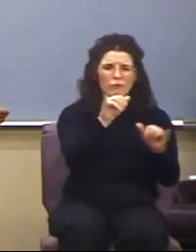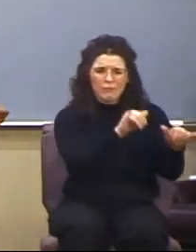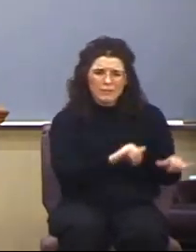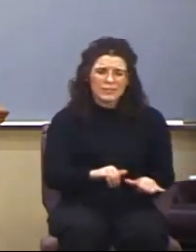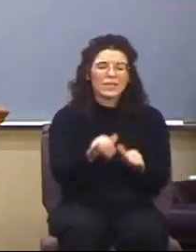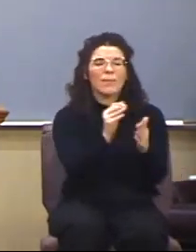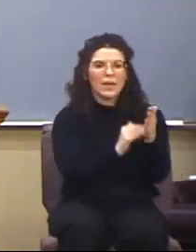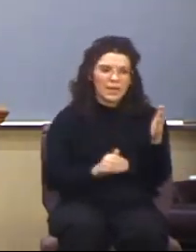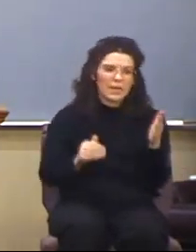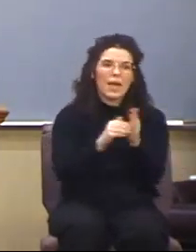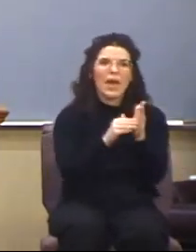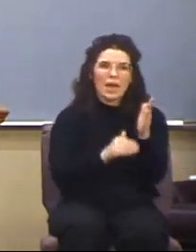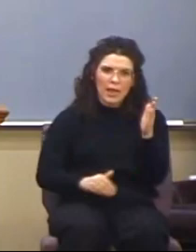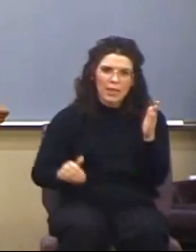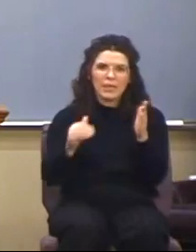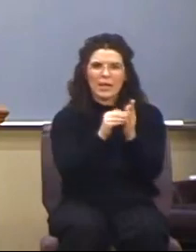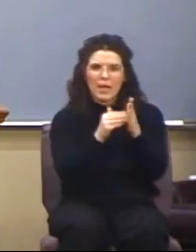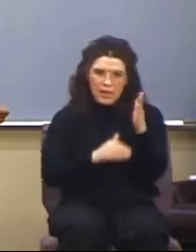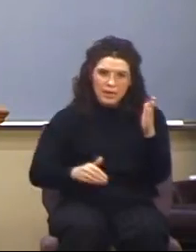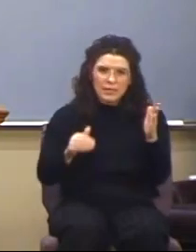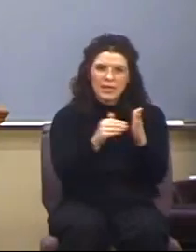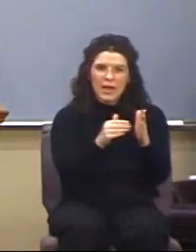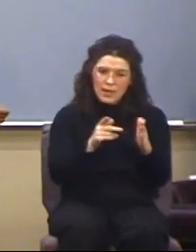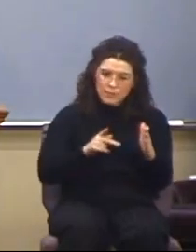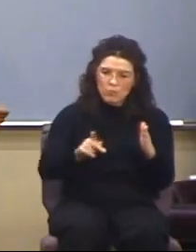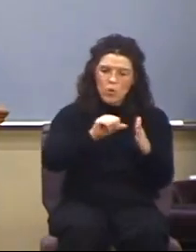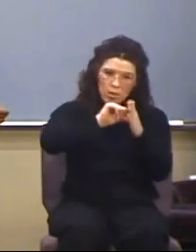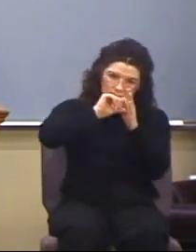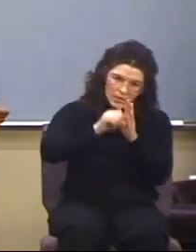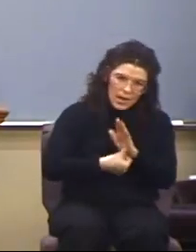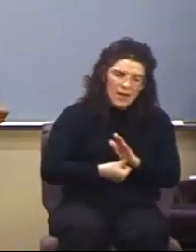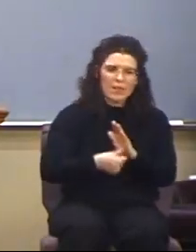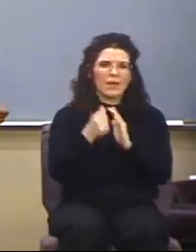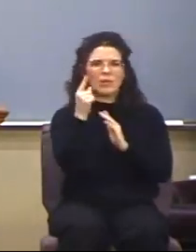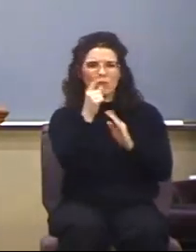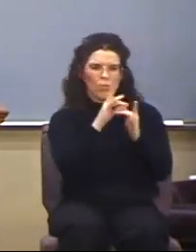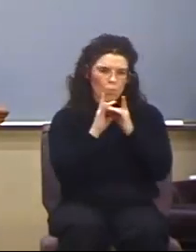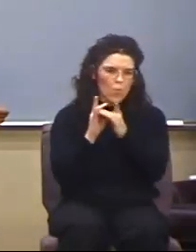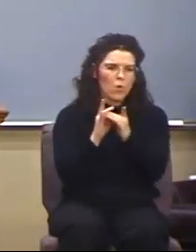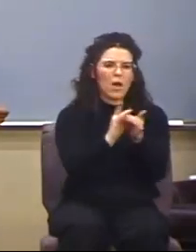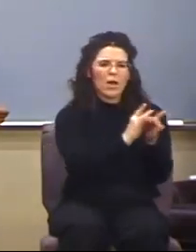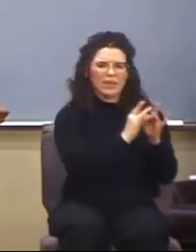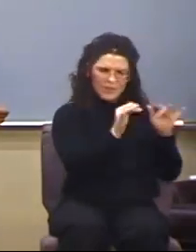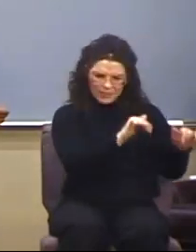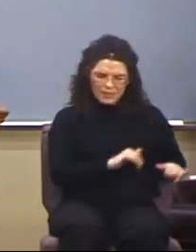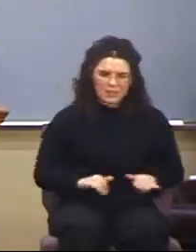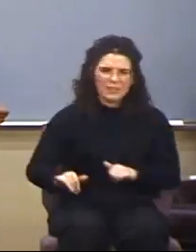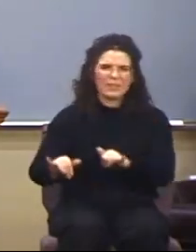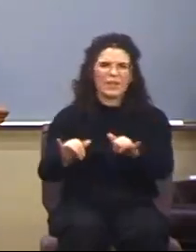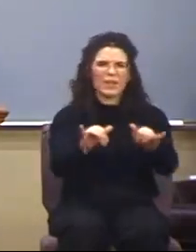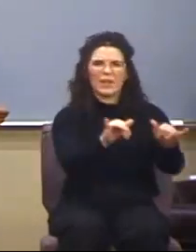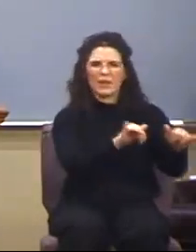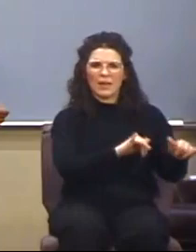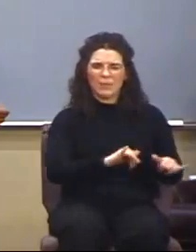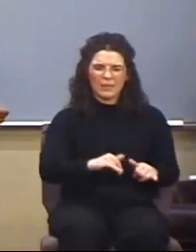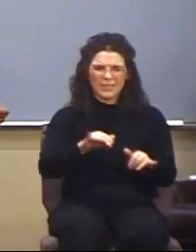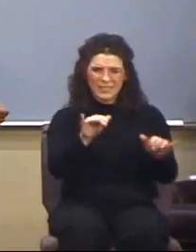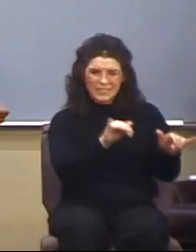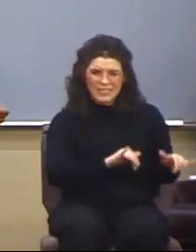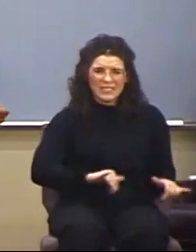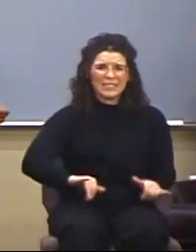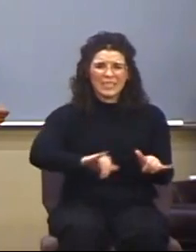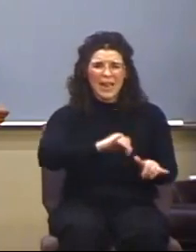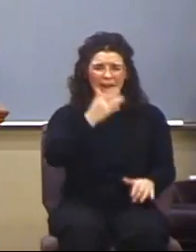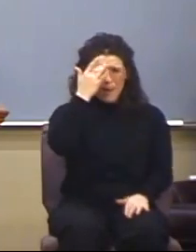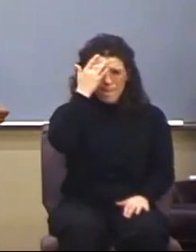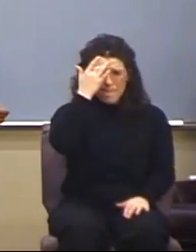he is highlighting and reiterating the oneness, the sameness, this like-minded